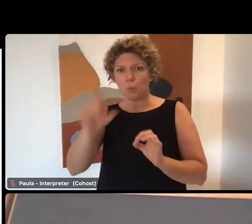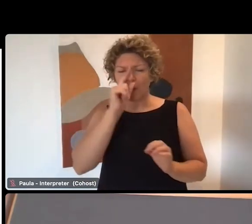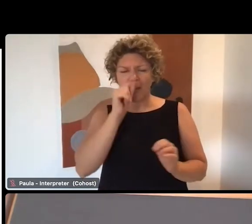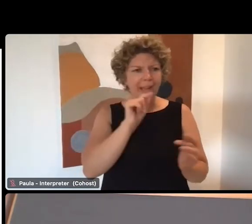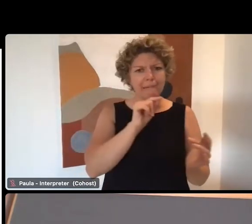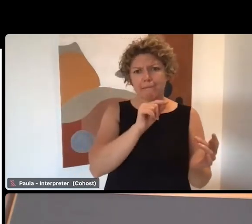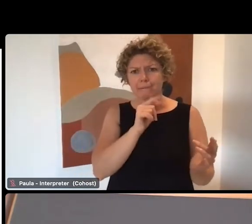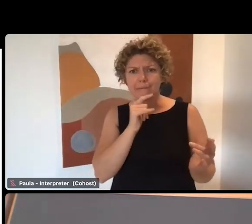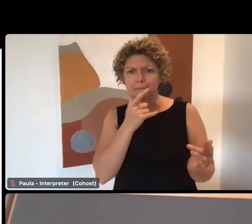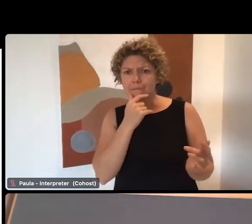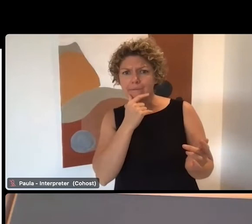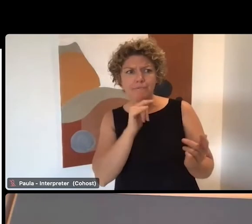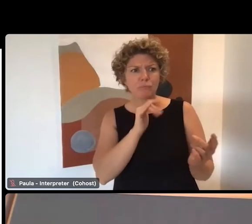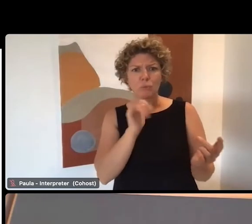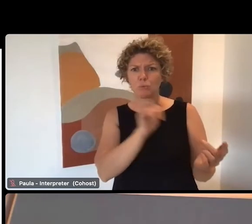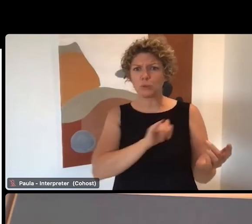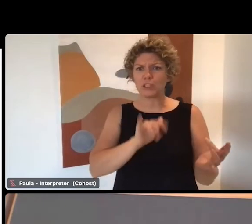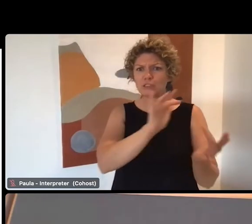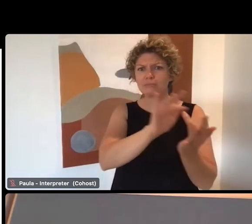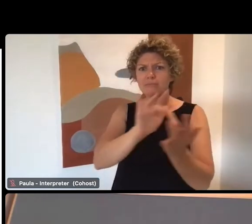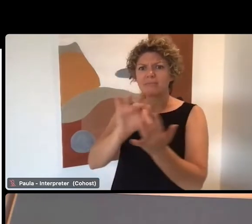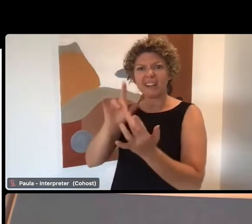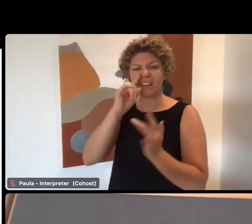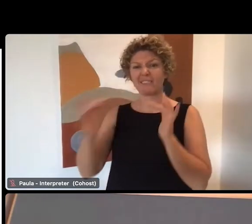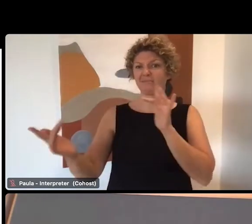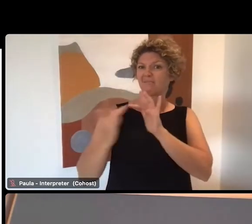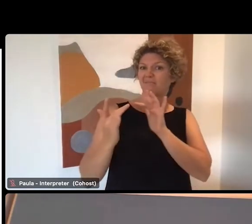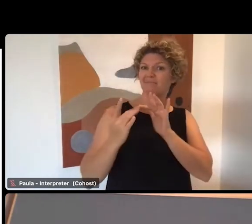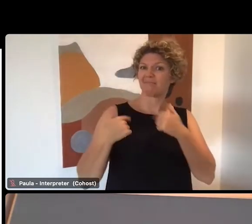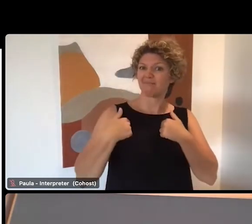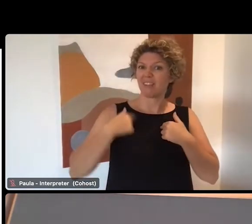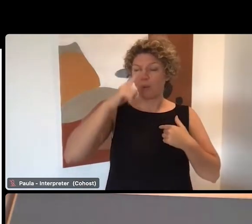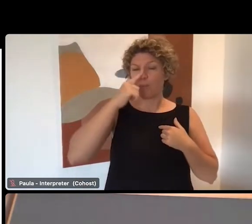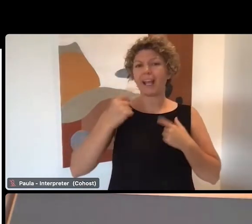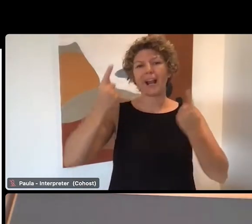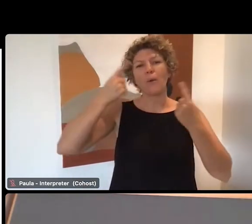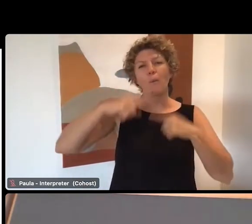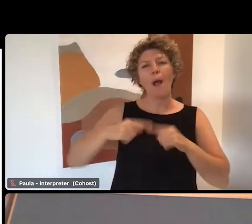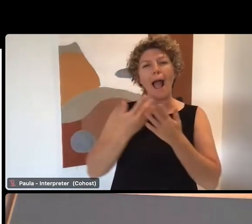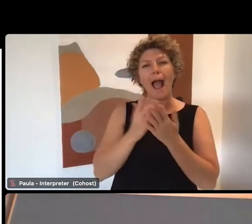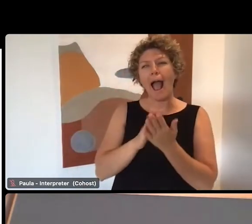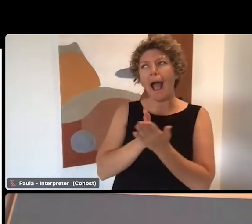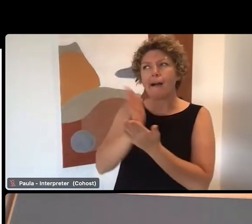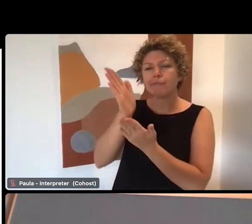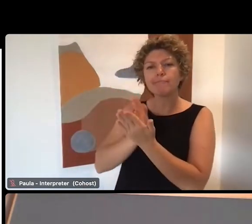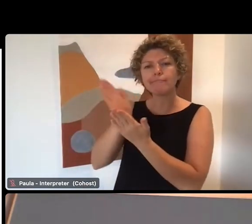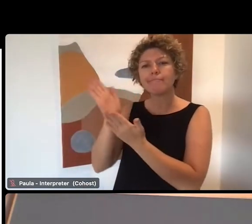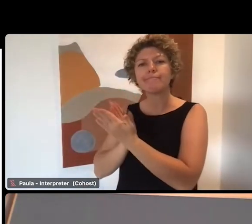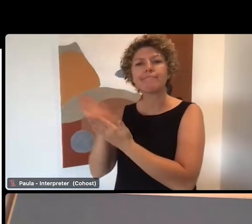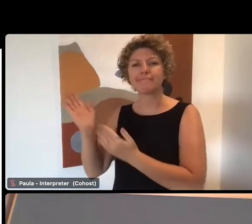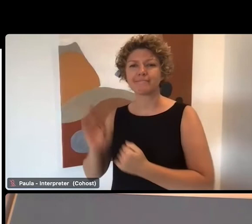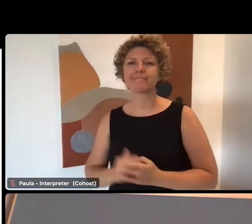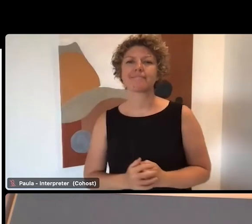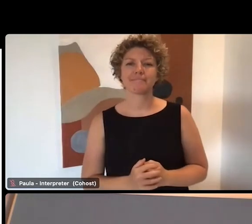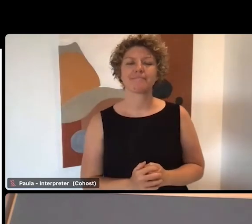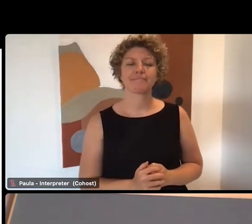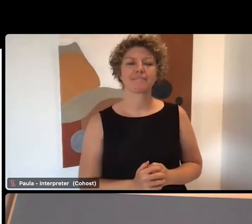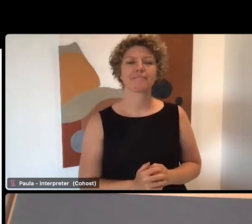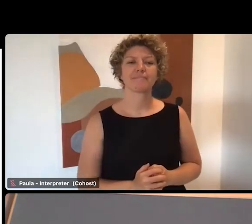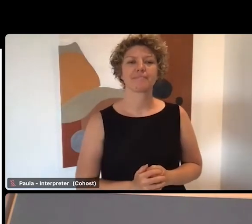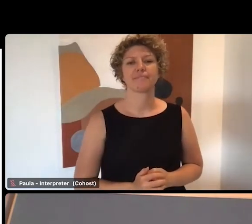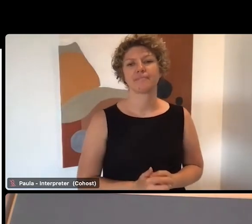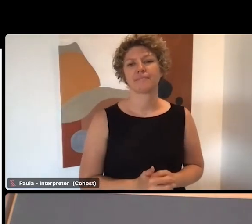So if you want to reach out to Karen directly, there will be a contact point at the end of this presentation.